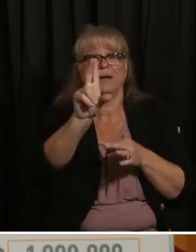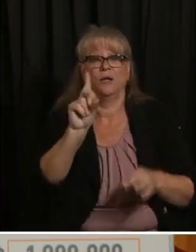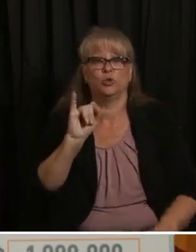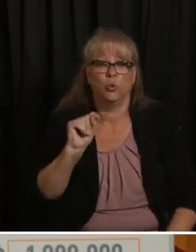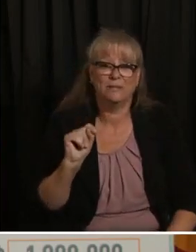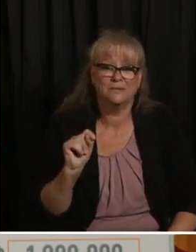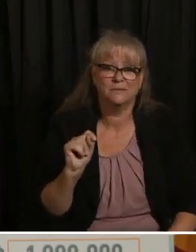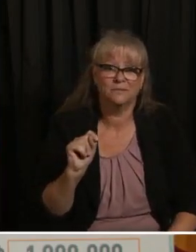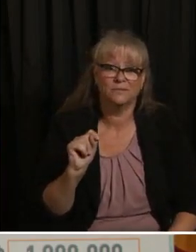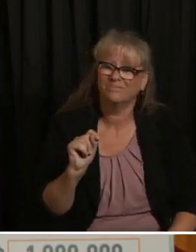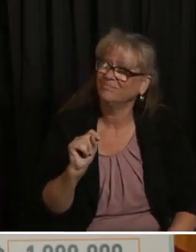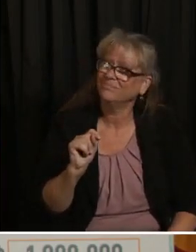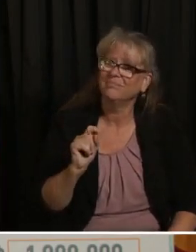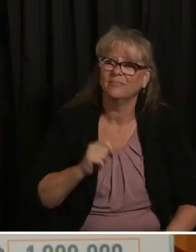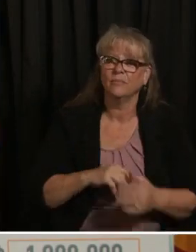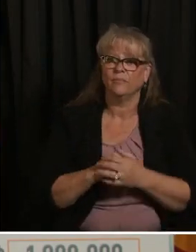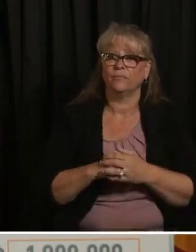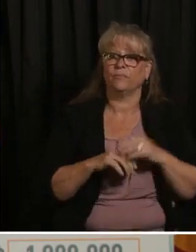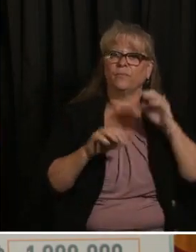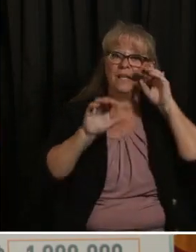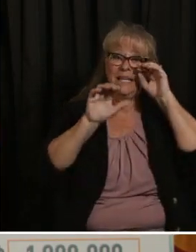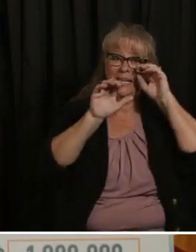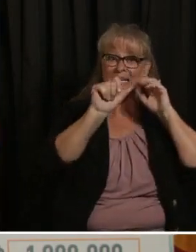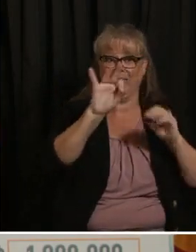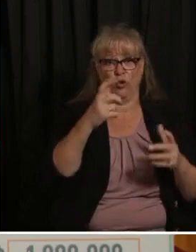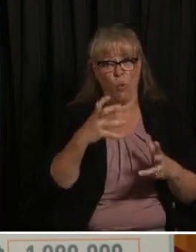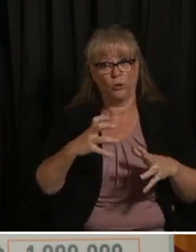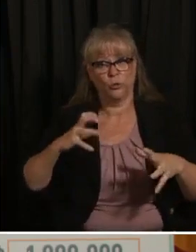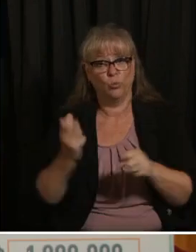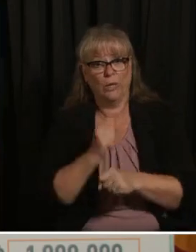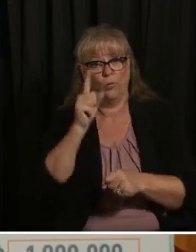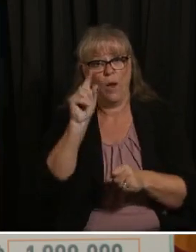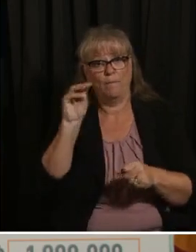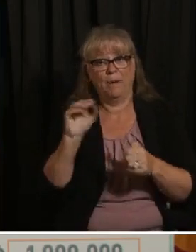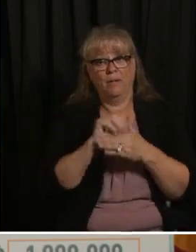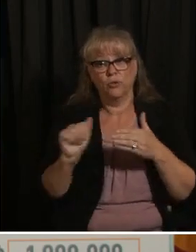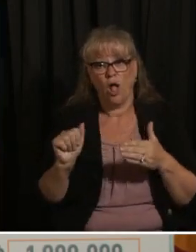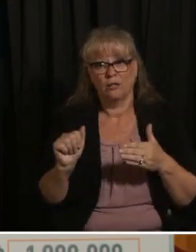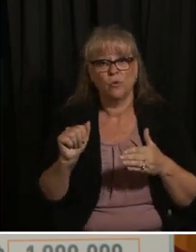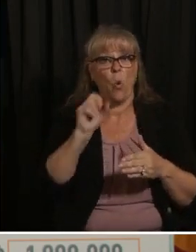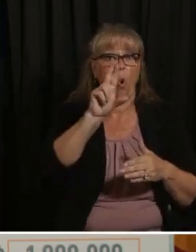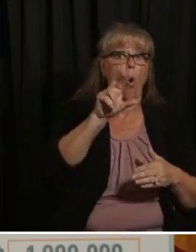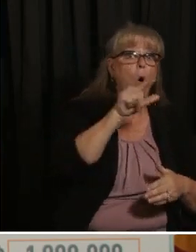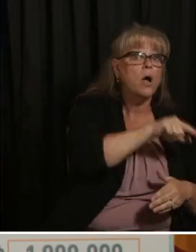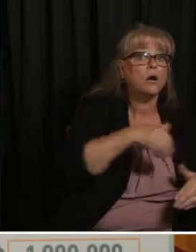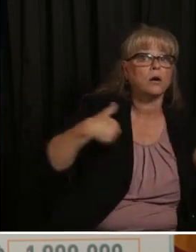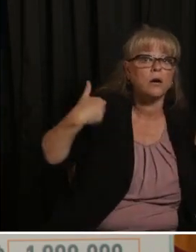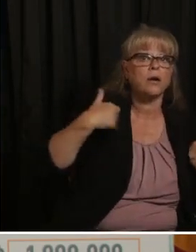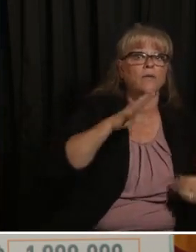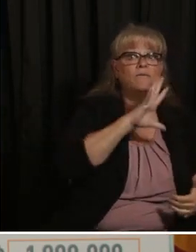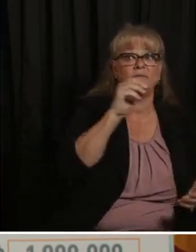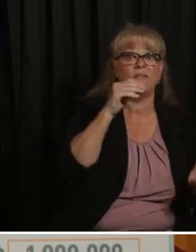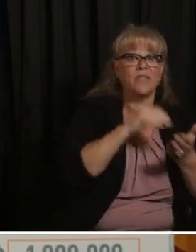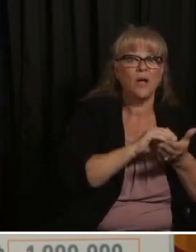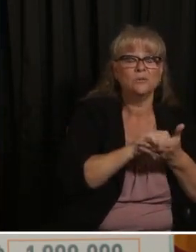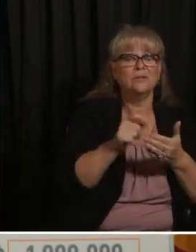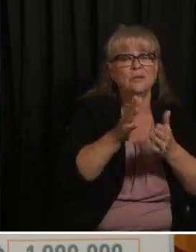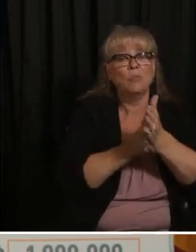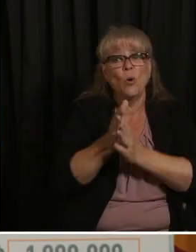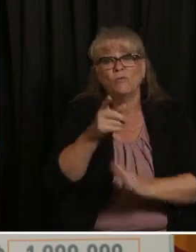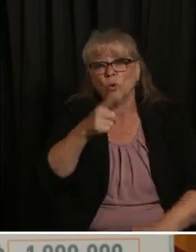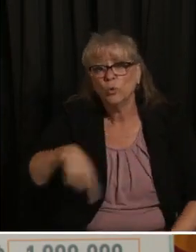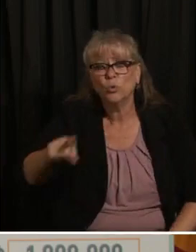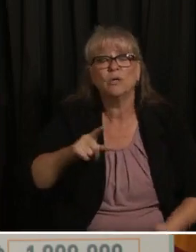if winning a million dollars or fifty thousand dollars helps you know convince you to do that by all means do it now you'll be eligible